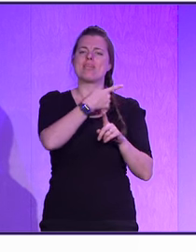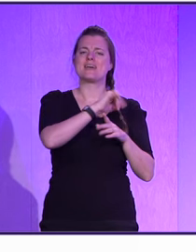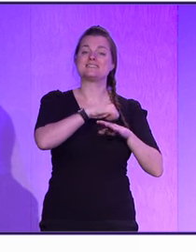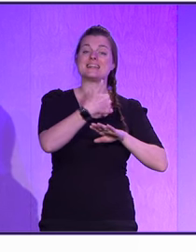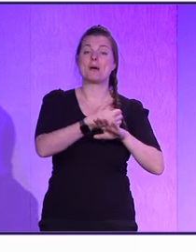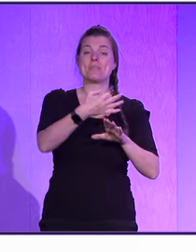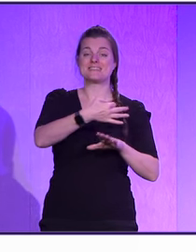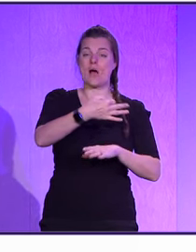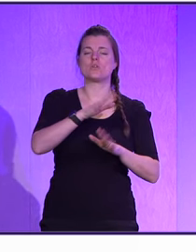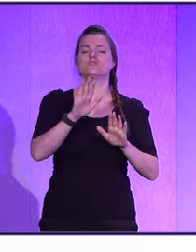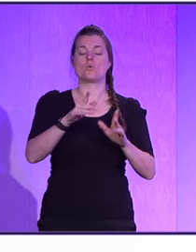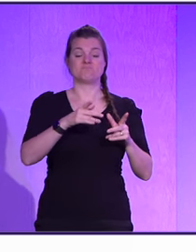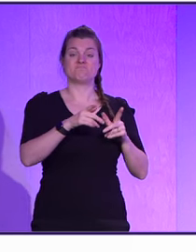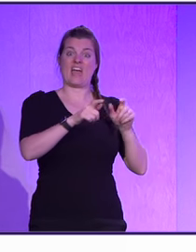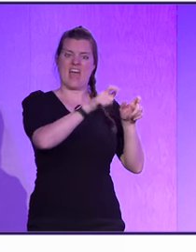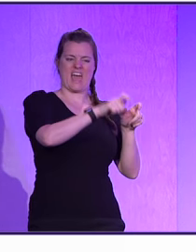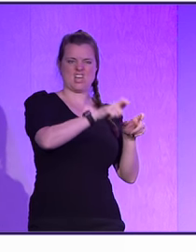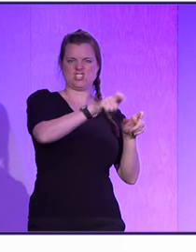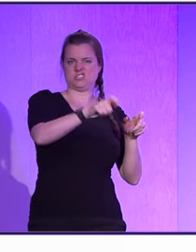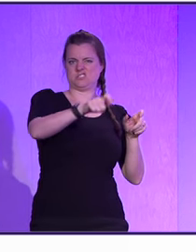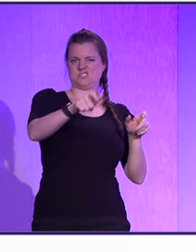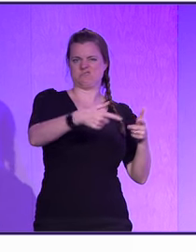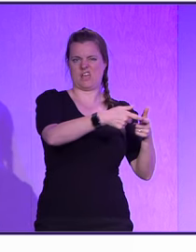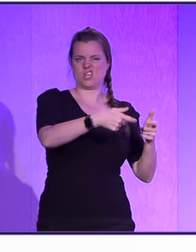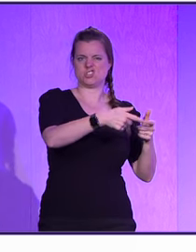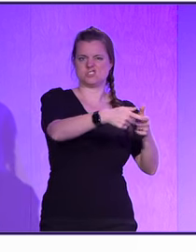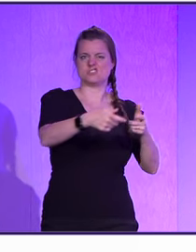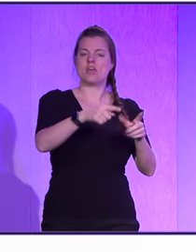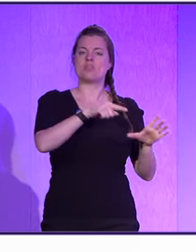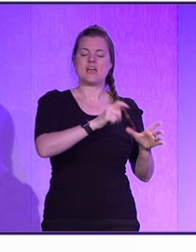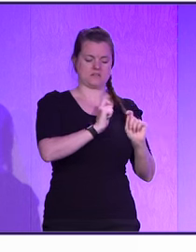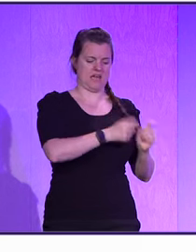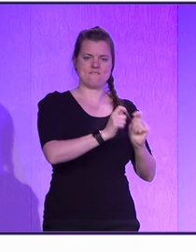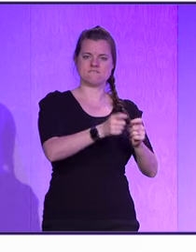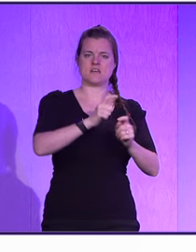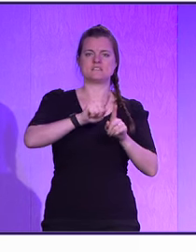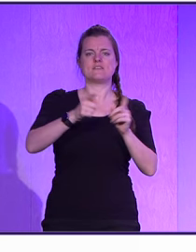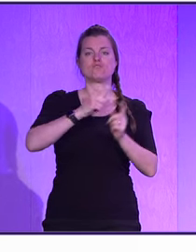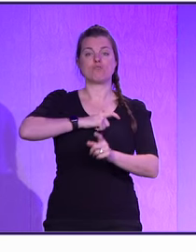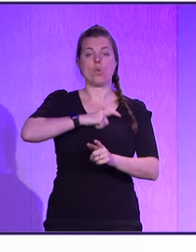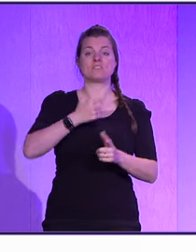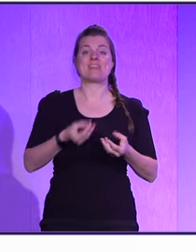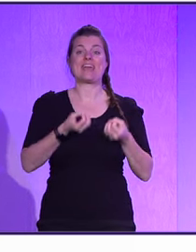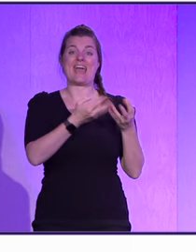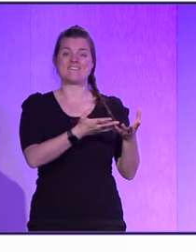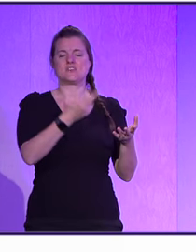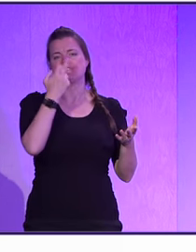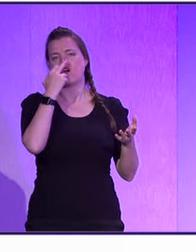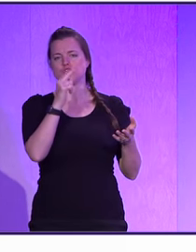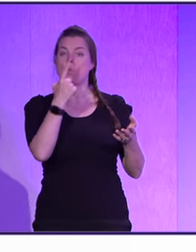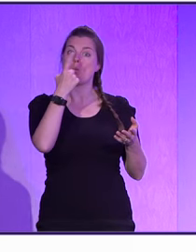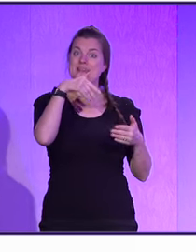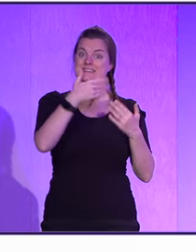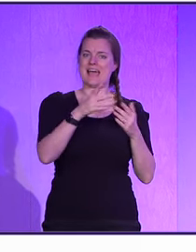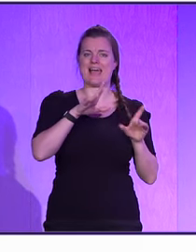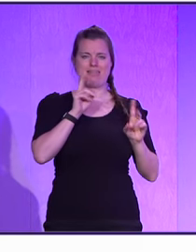a town, and they give different agents different kind of personalities. And they let it play out for a day, a virtual day.